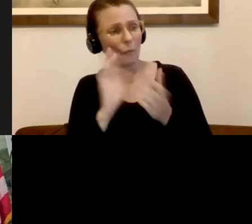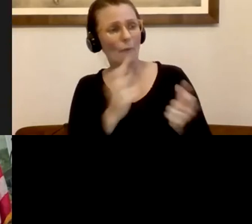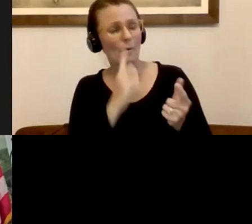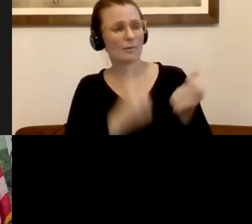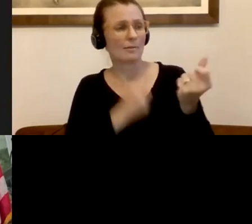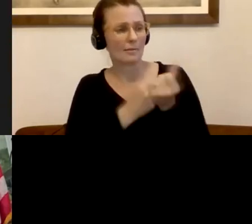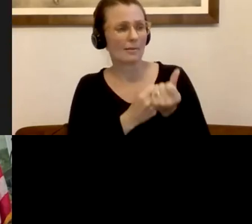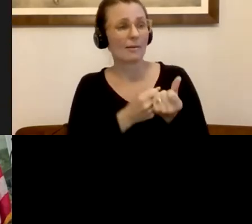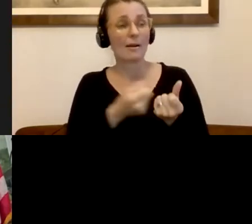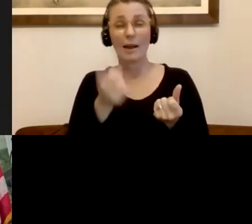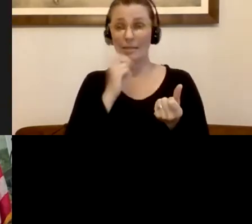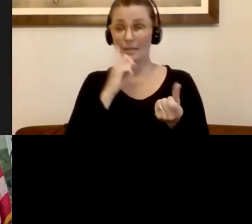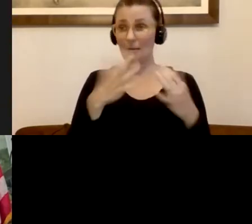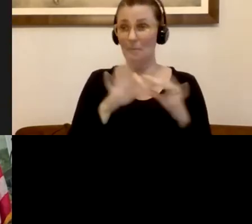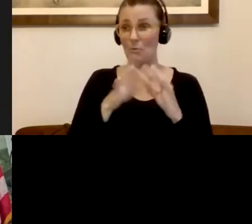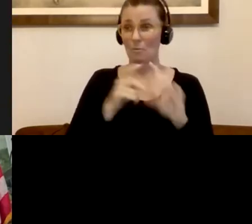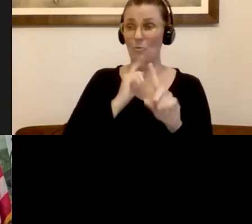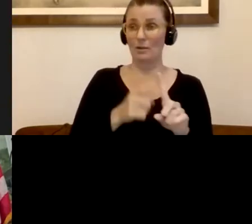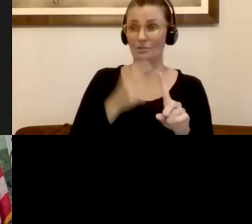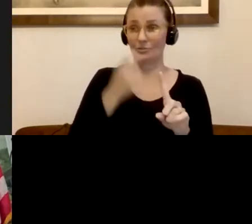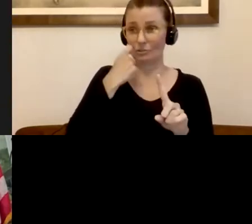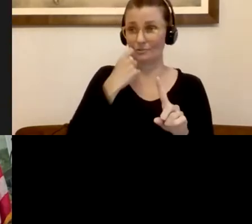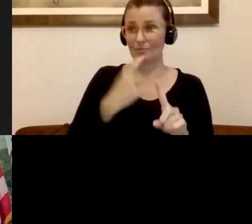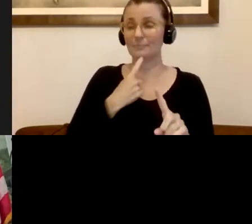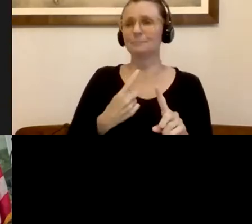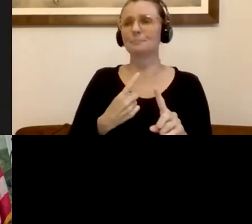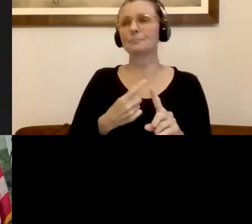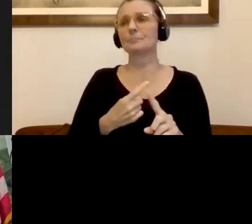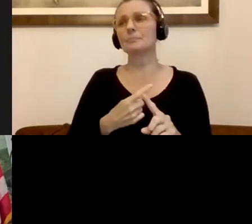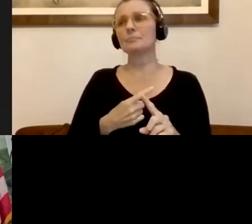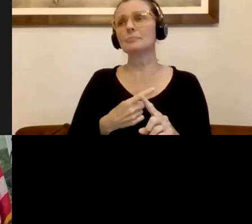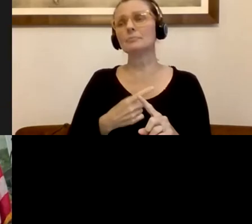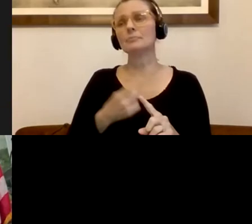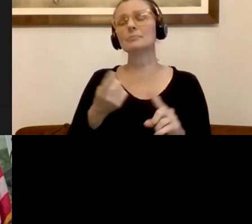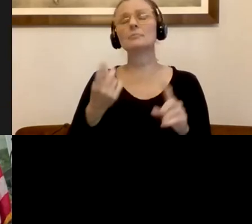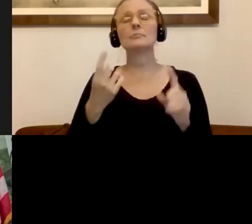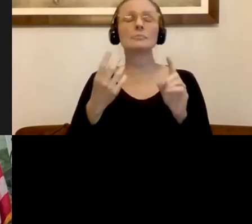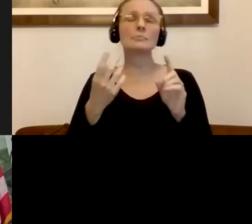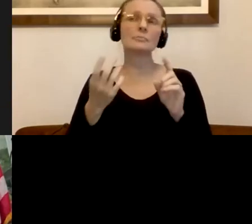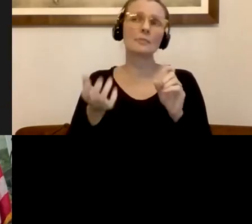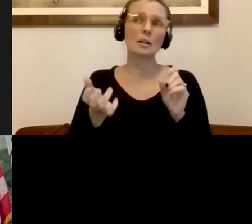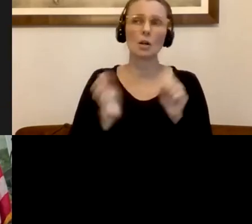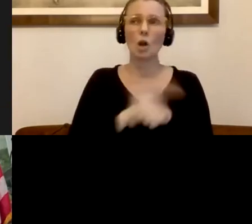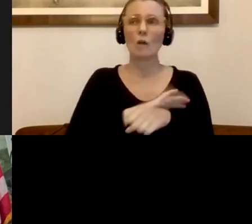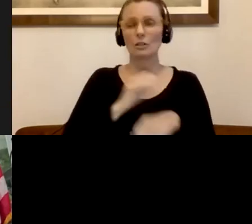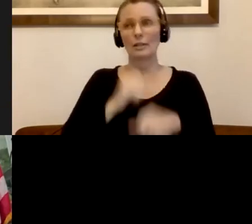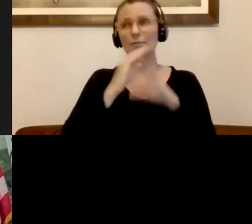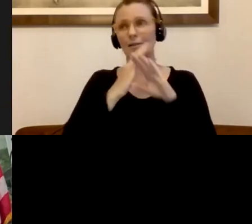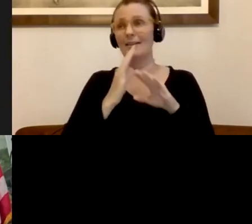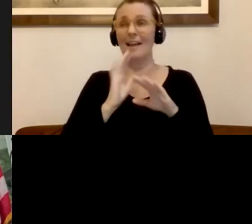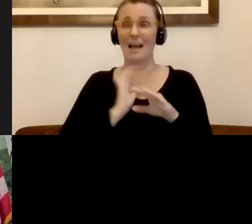it's an important point that was just made folks that, you know, obviously the COVID-19 crisis has turned our lives and way of life upside down.